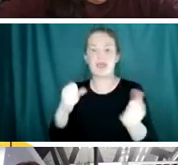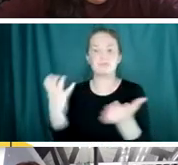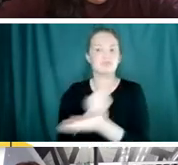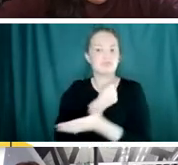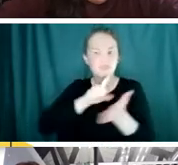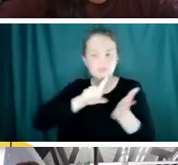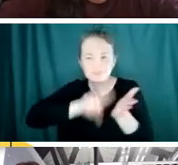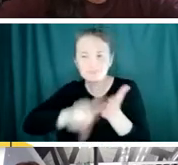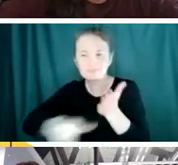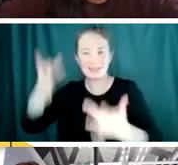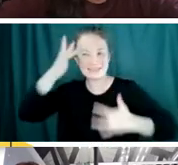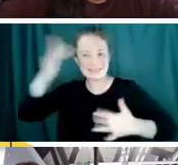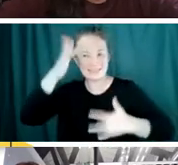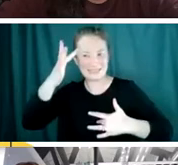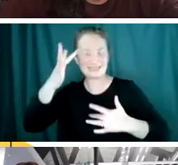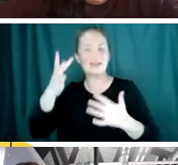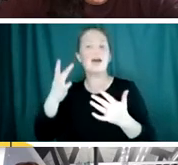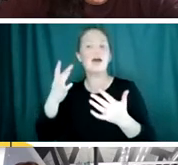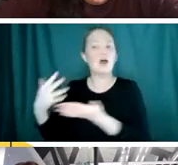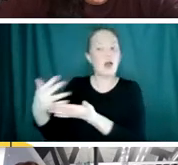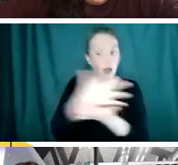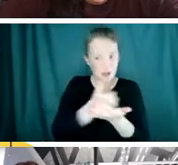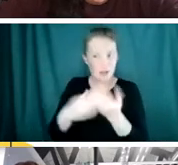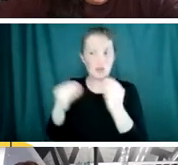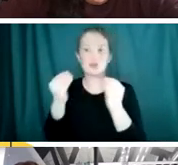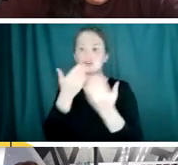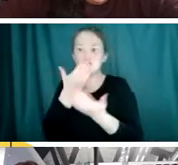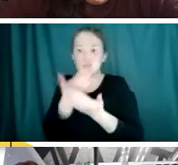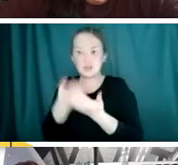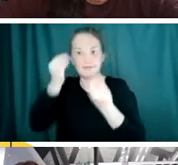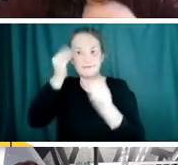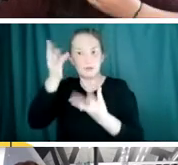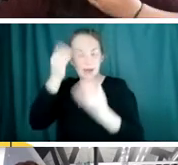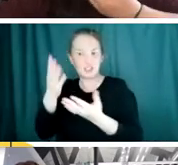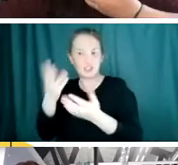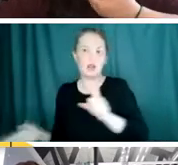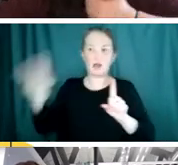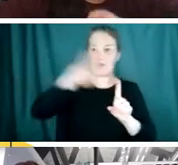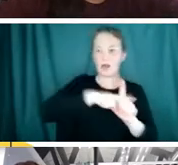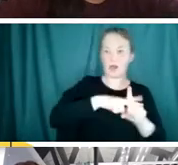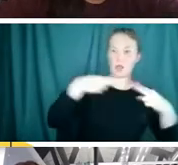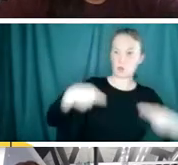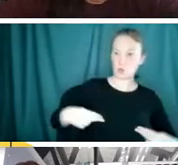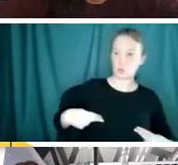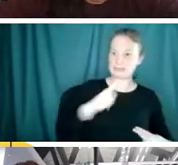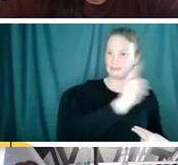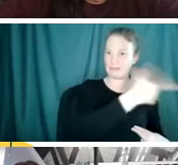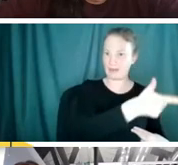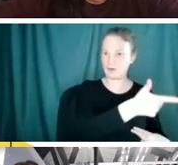determine and you can get good numbers on and you can run a, a well supported experiment